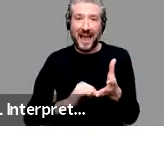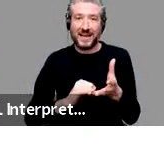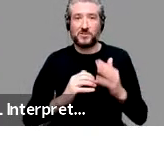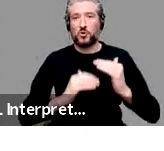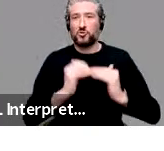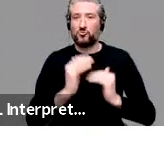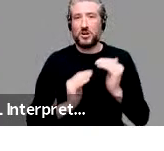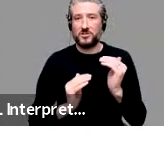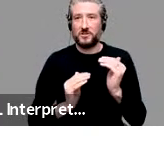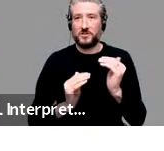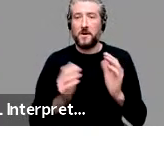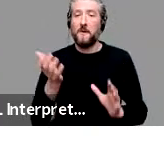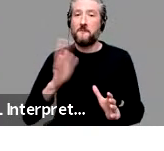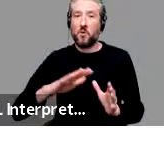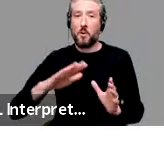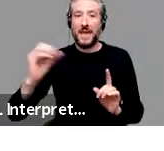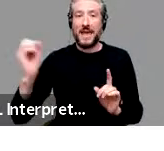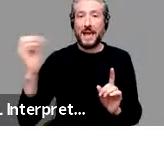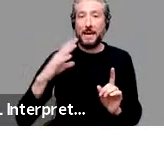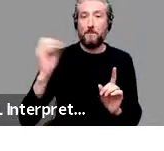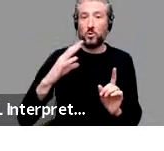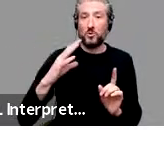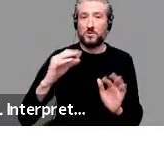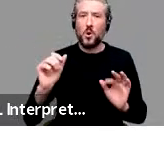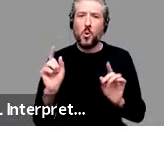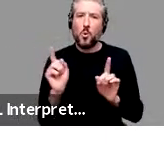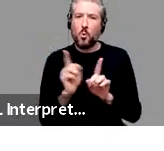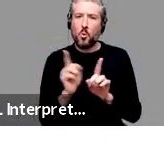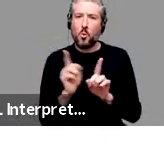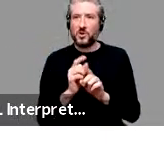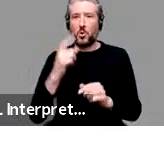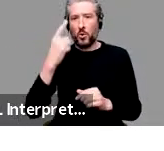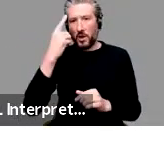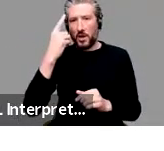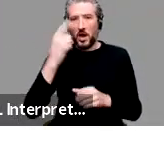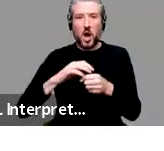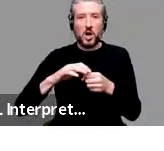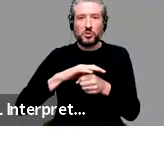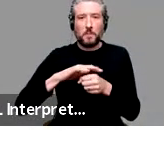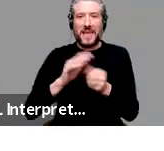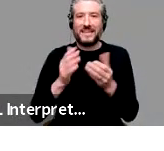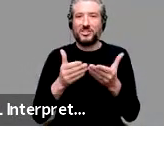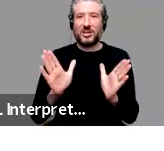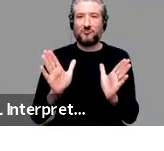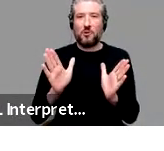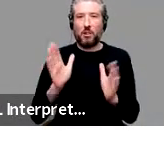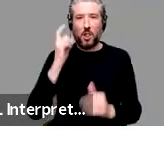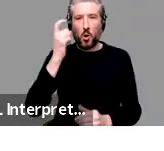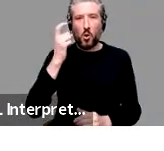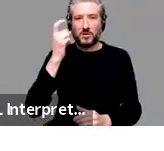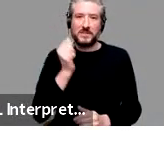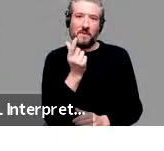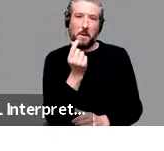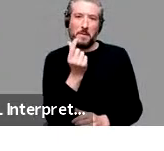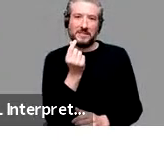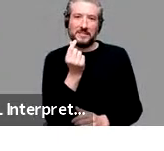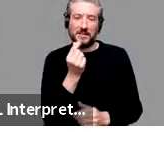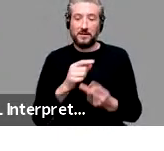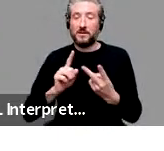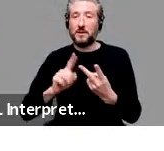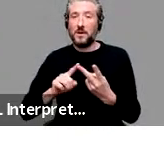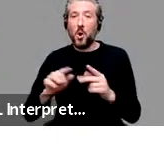input and domain general cognitive abilities. And also language consists of a network of constructions.